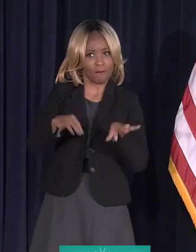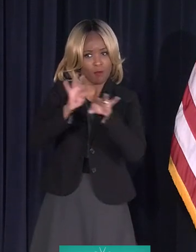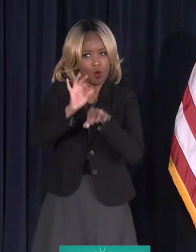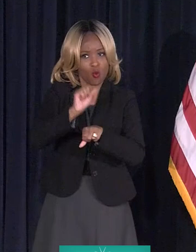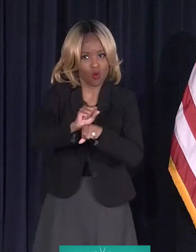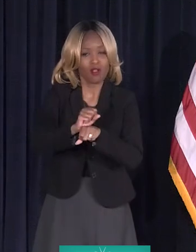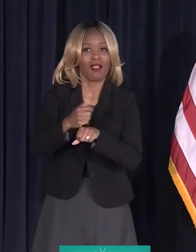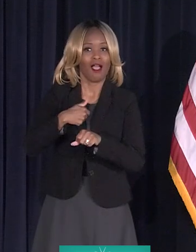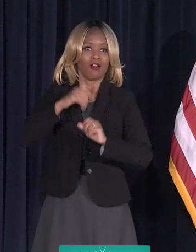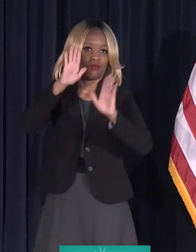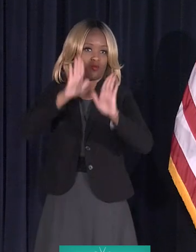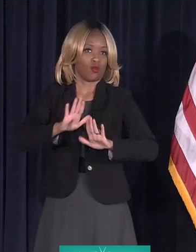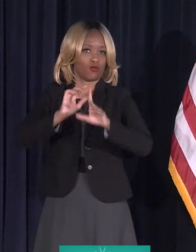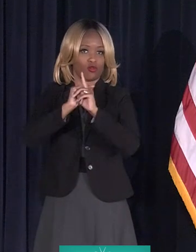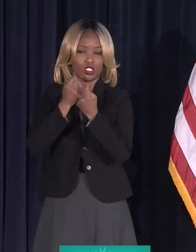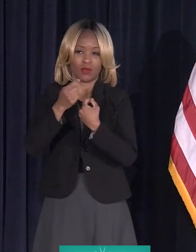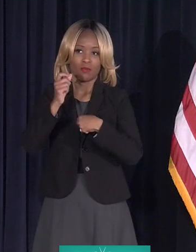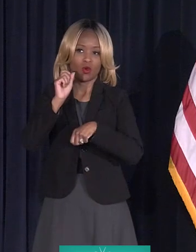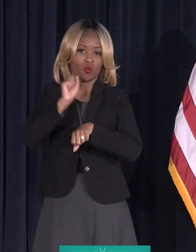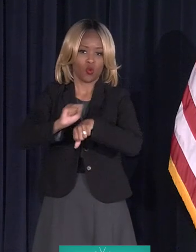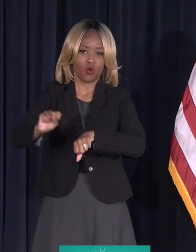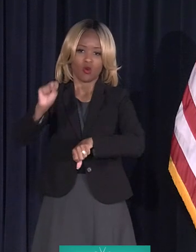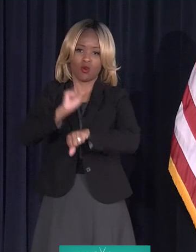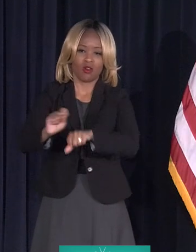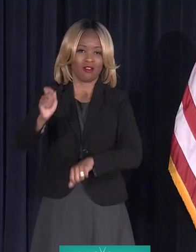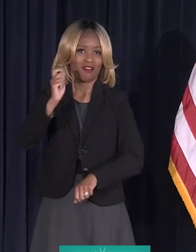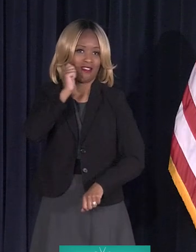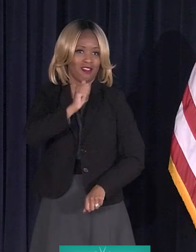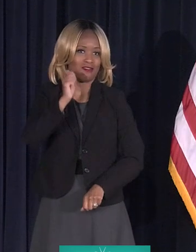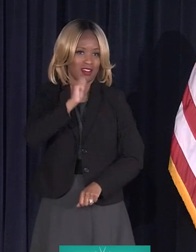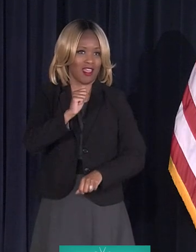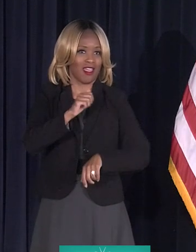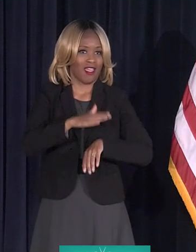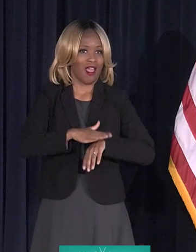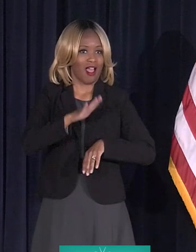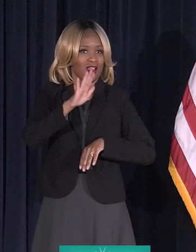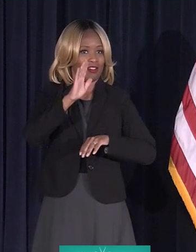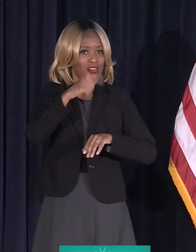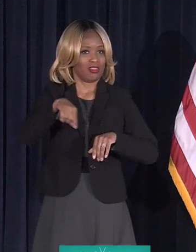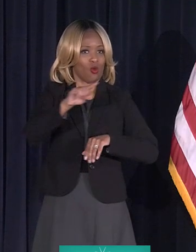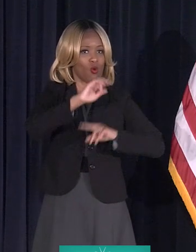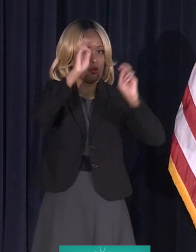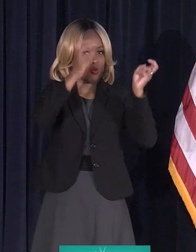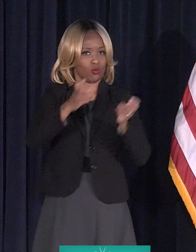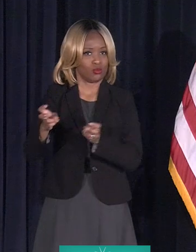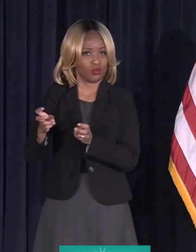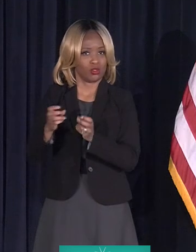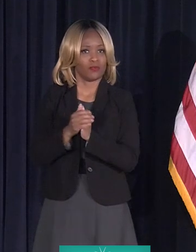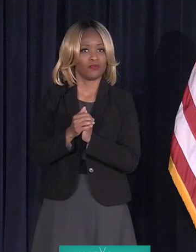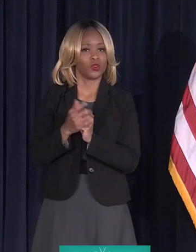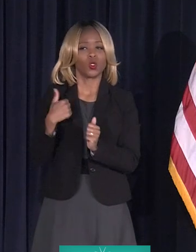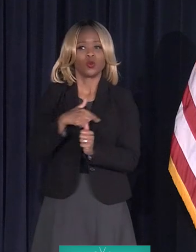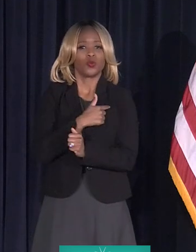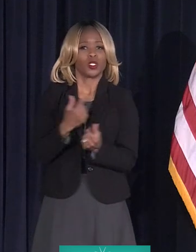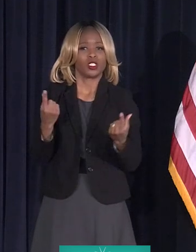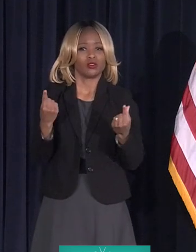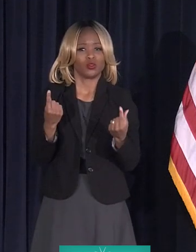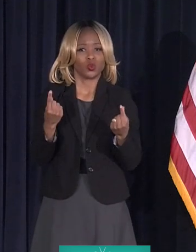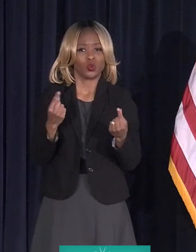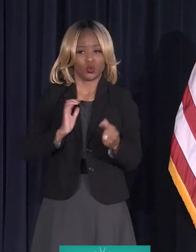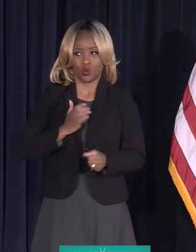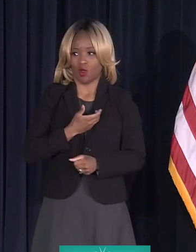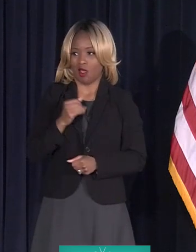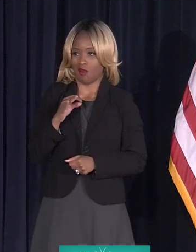team that works every single day on these hard issues. So what do we do in our